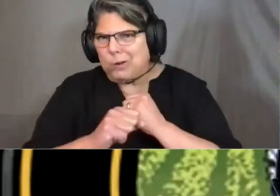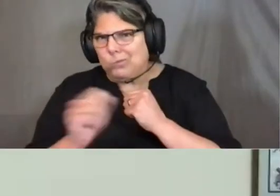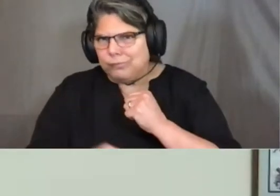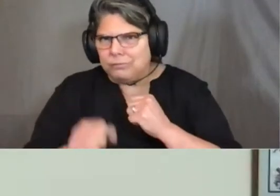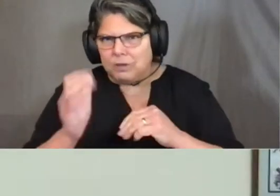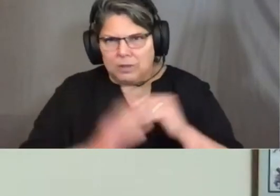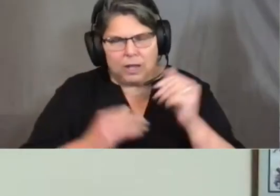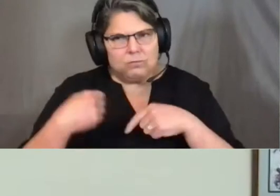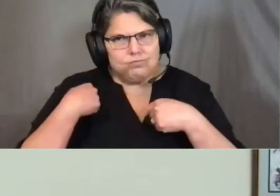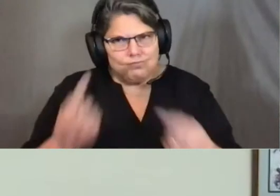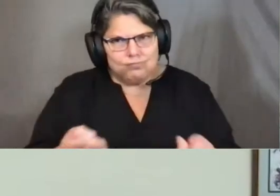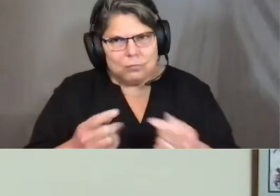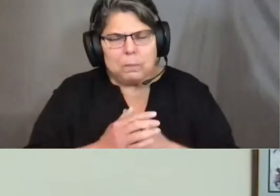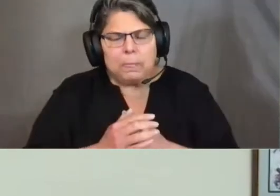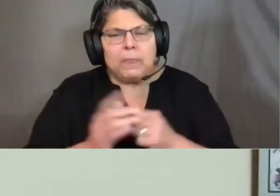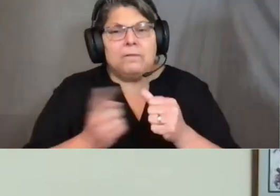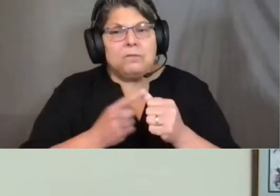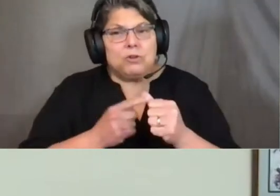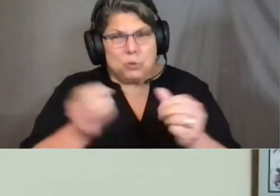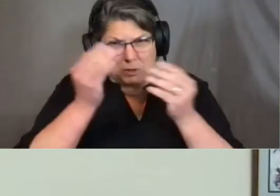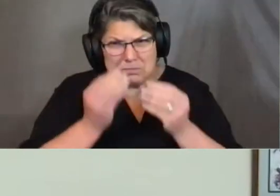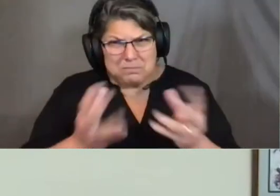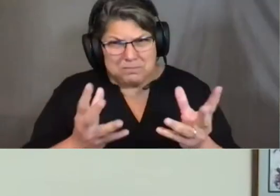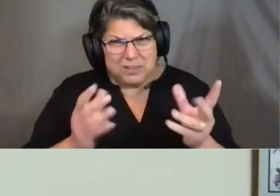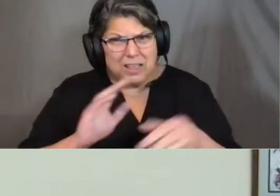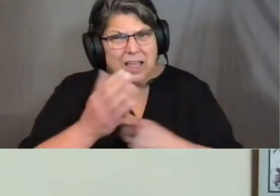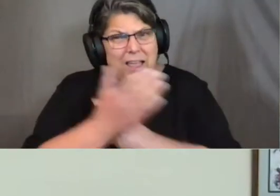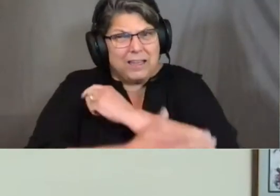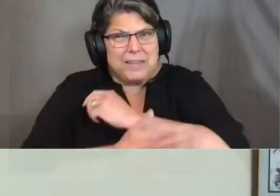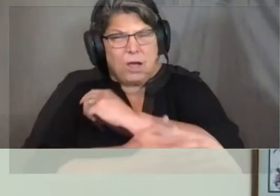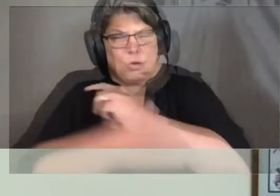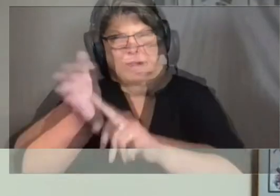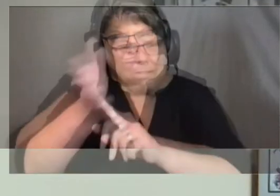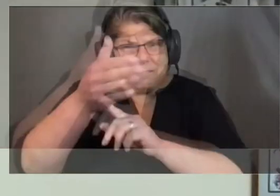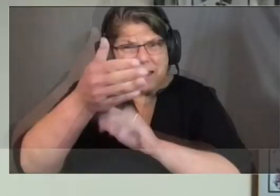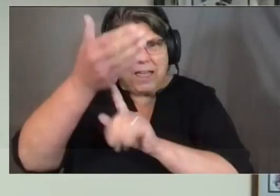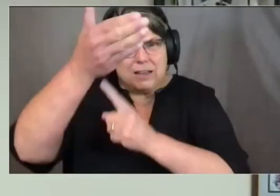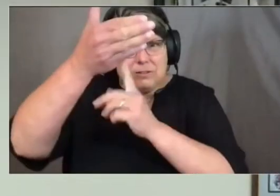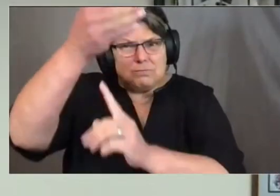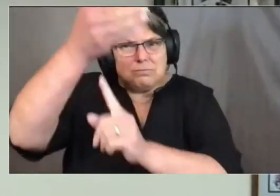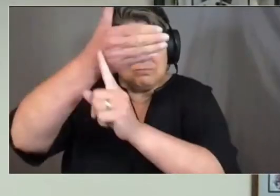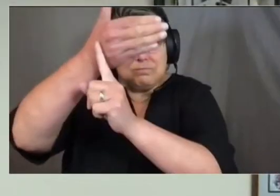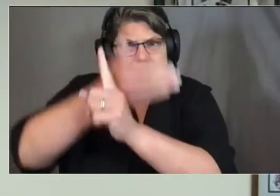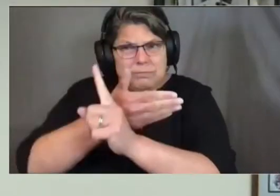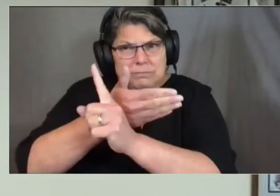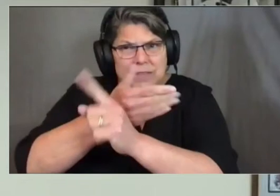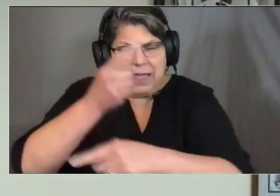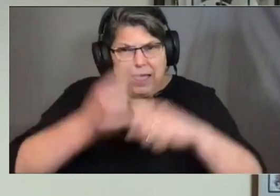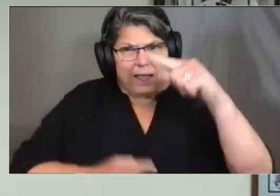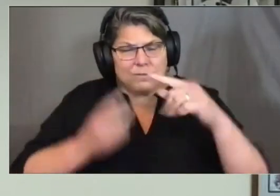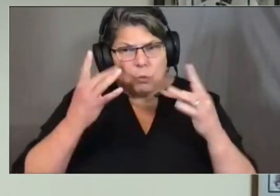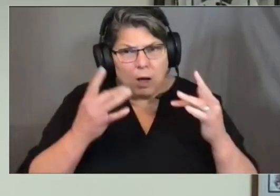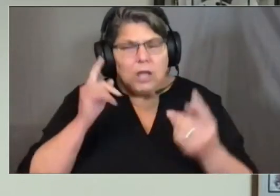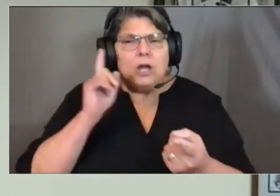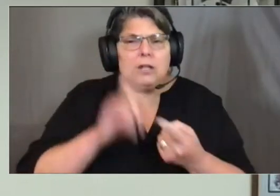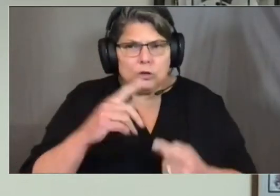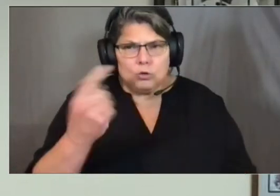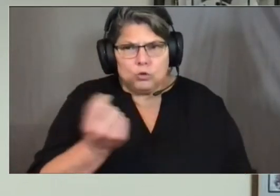start, I wanted to announce that county flags are currently at half-mass through Tuesday, April 20th,